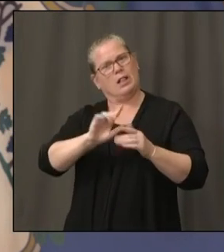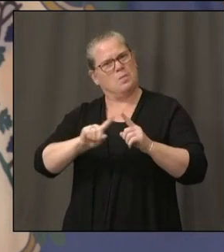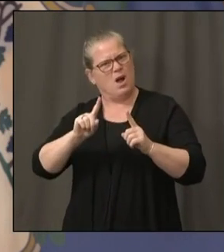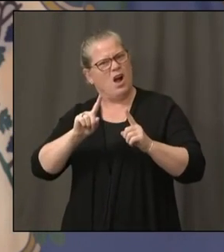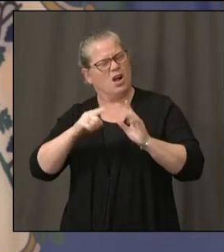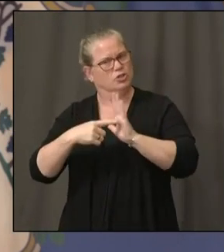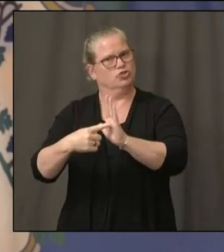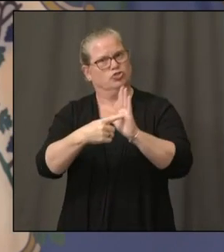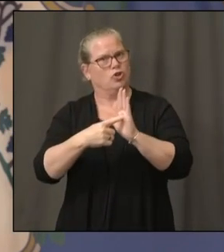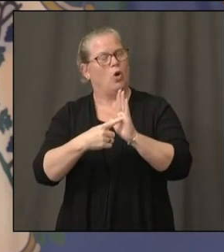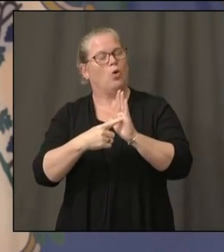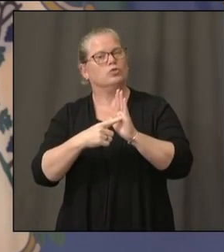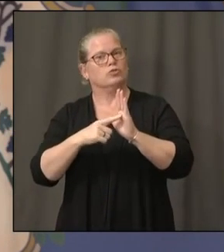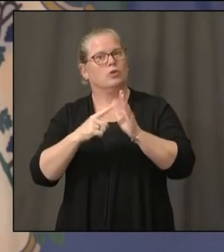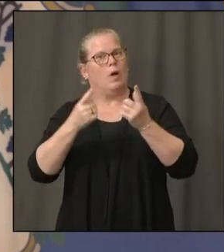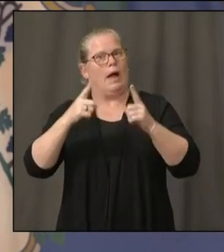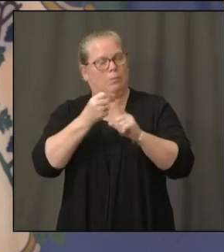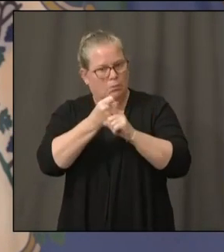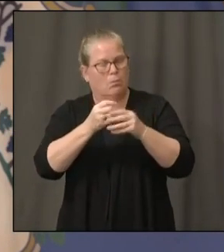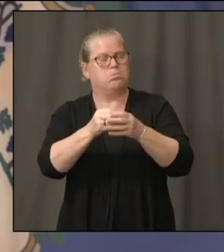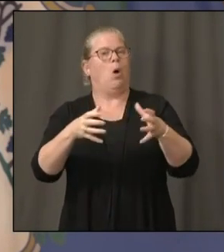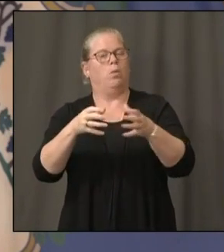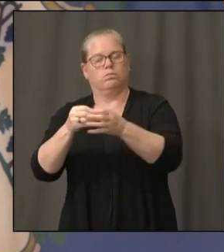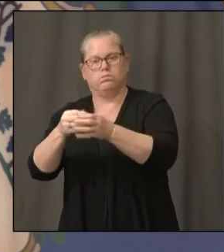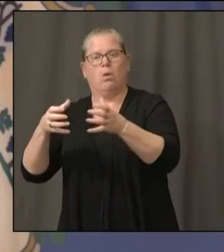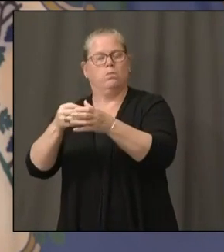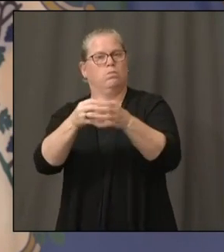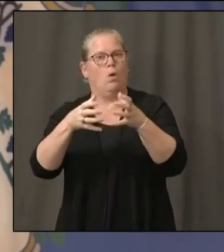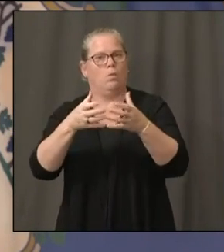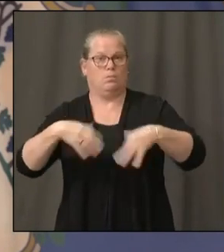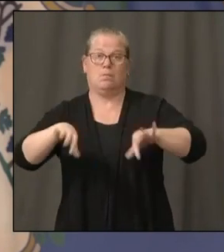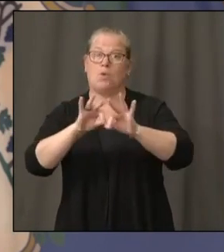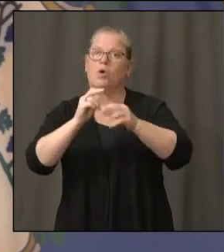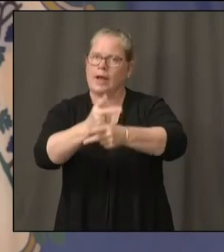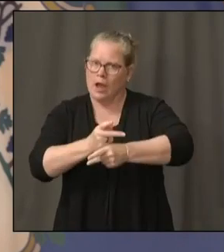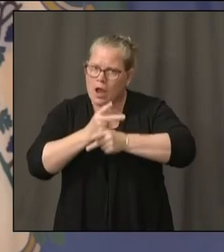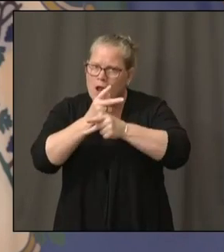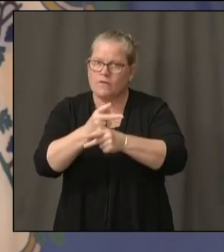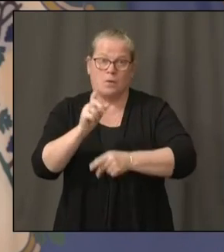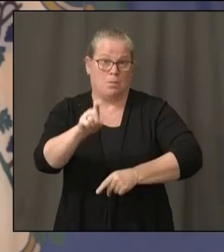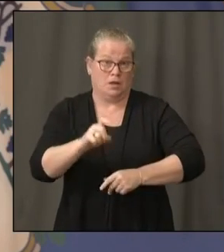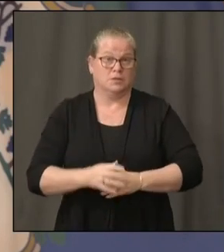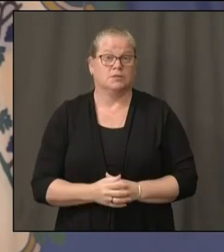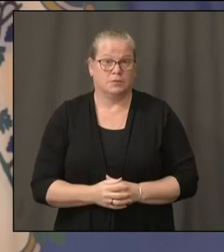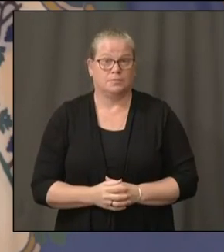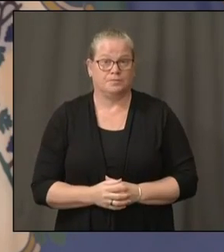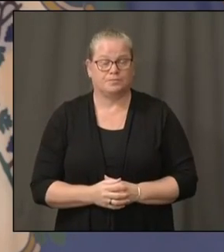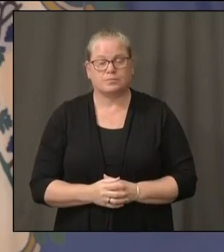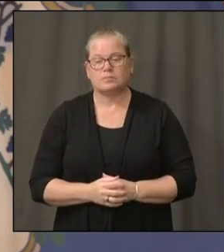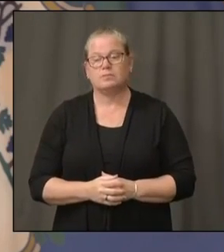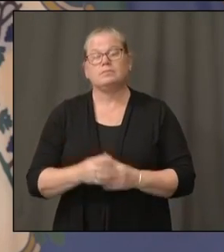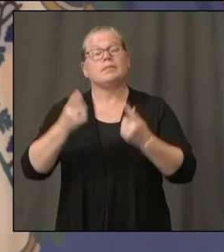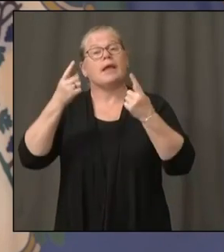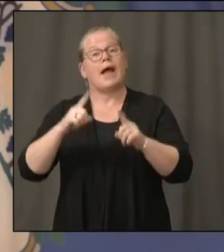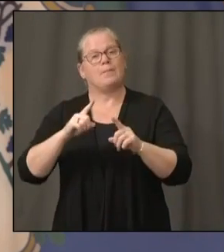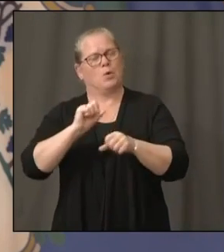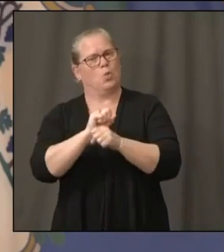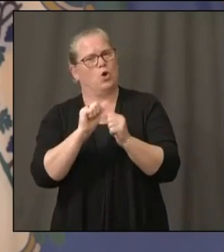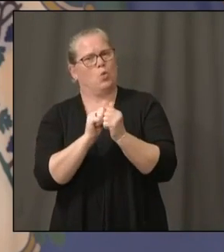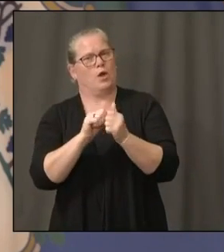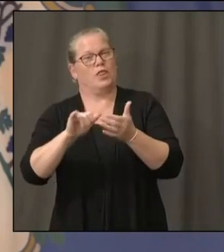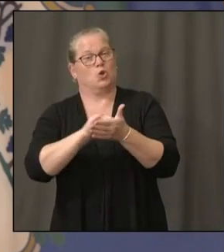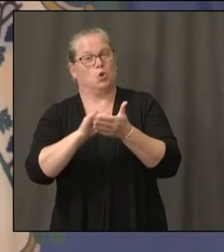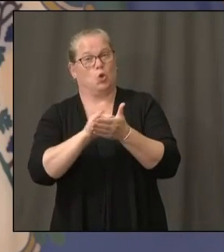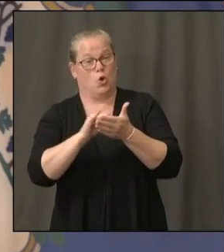And because of that, working with New York, we decided to toughen up our quarantine from those